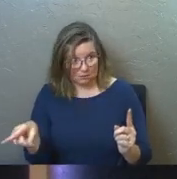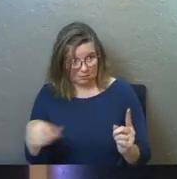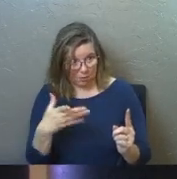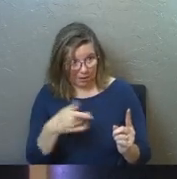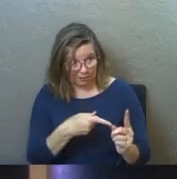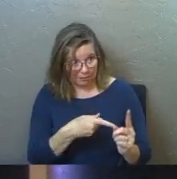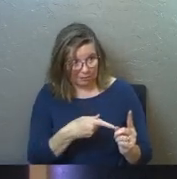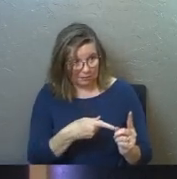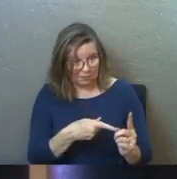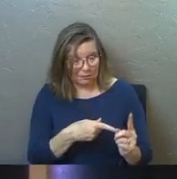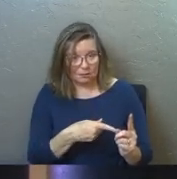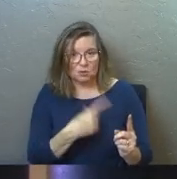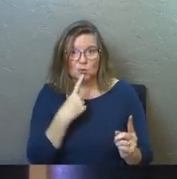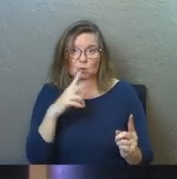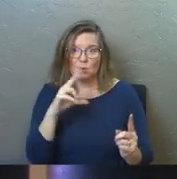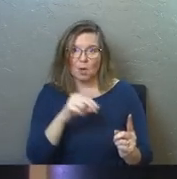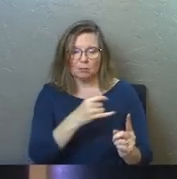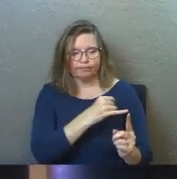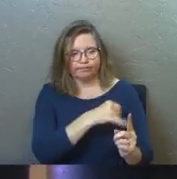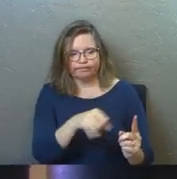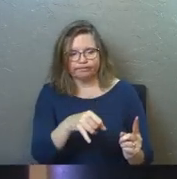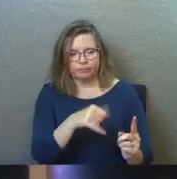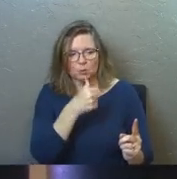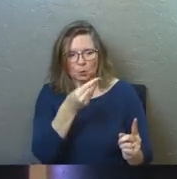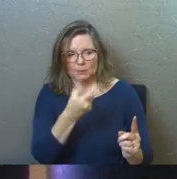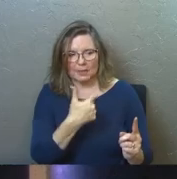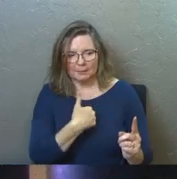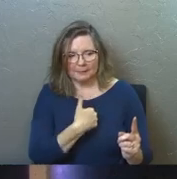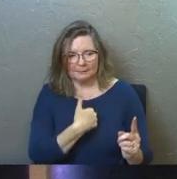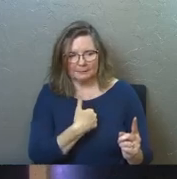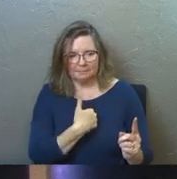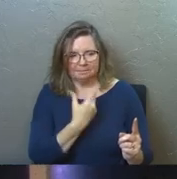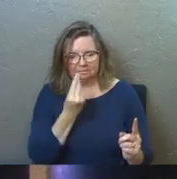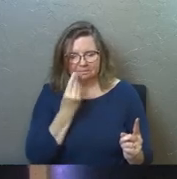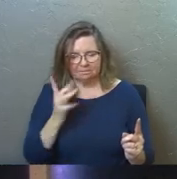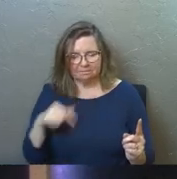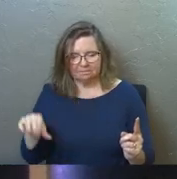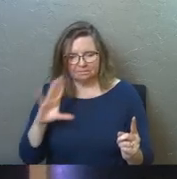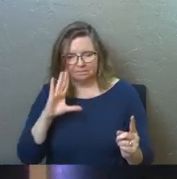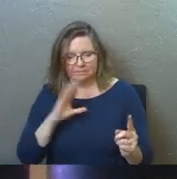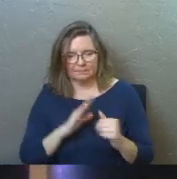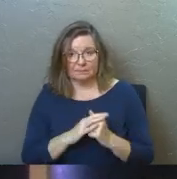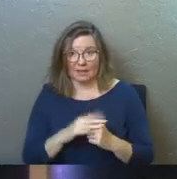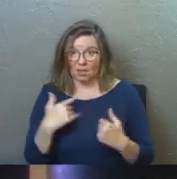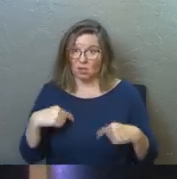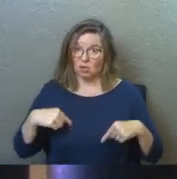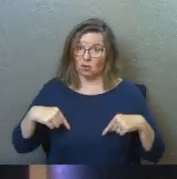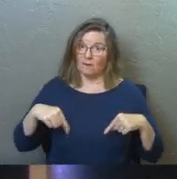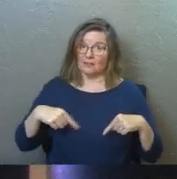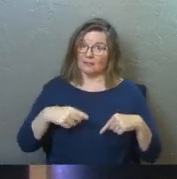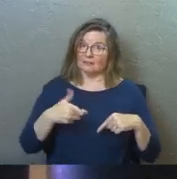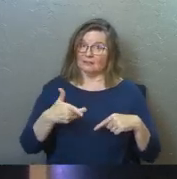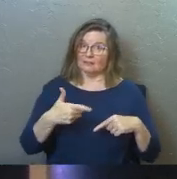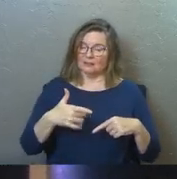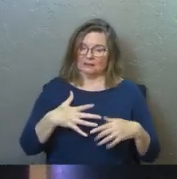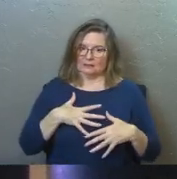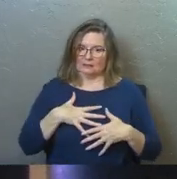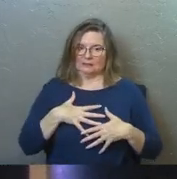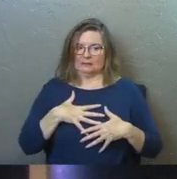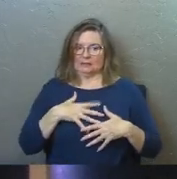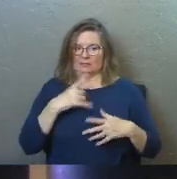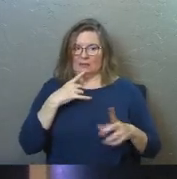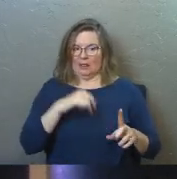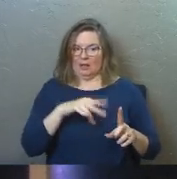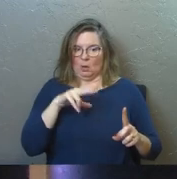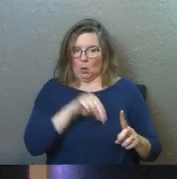Oh, I mean, you're nervous right now. Like you're feeling the tension in your body right now at the very thought of that to